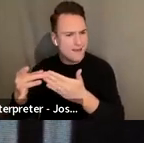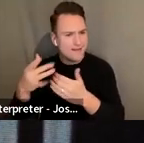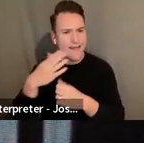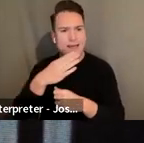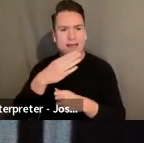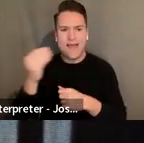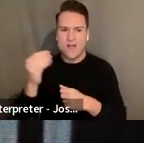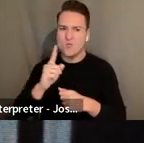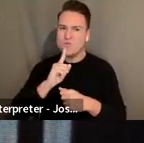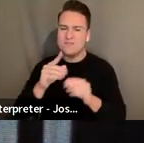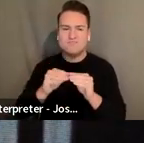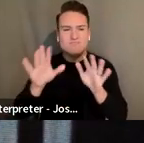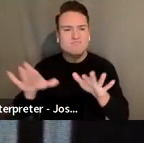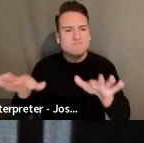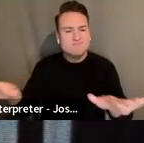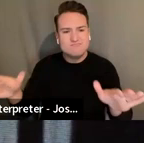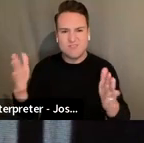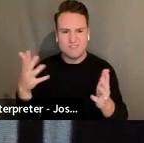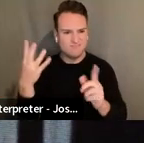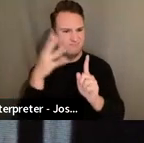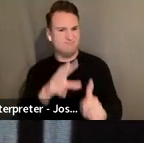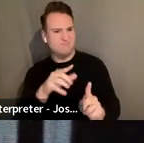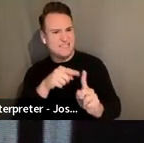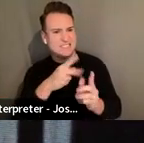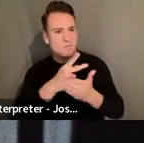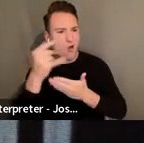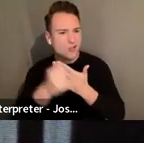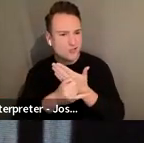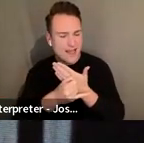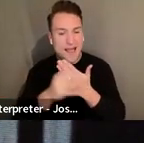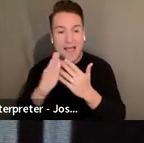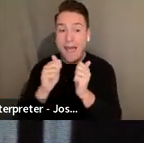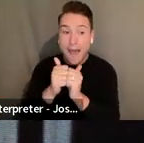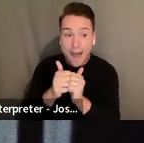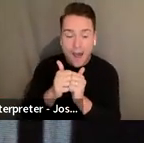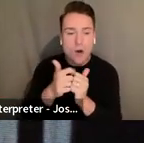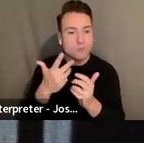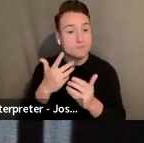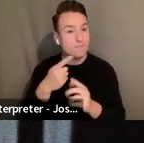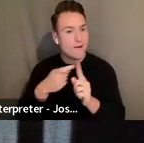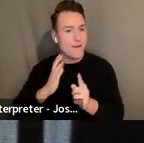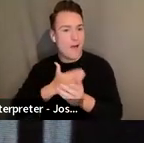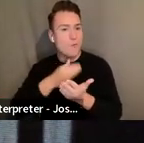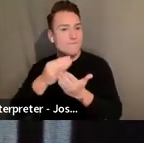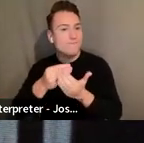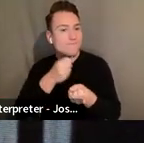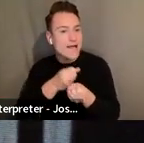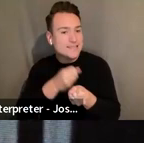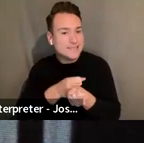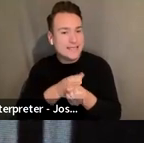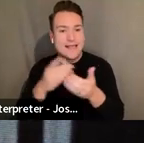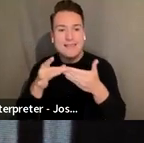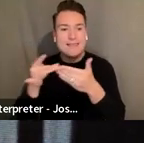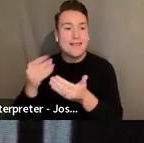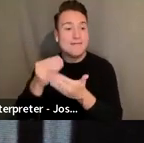of these projects. It does this through our funding from the lead funding from the Mellon